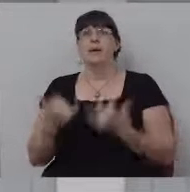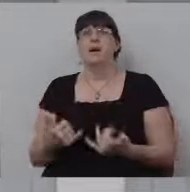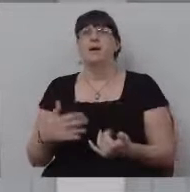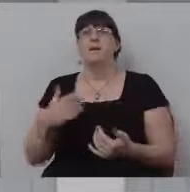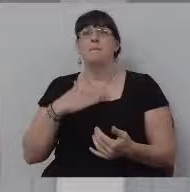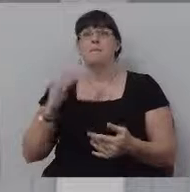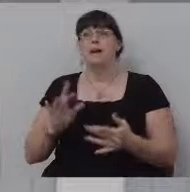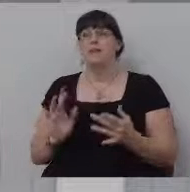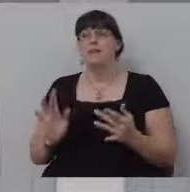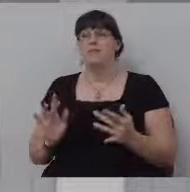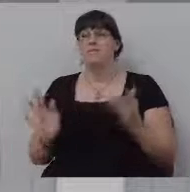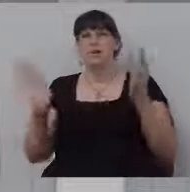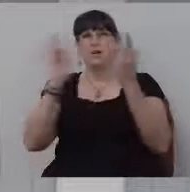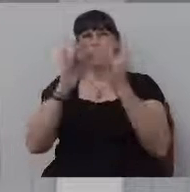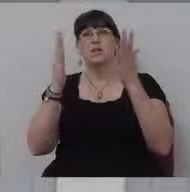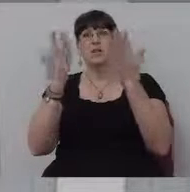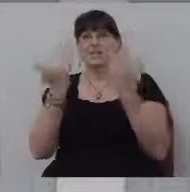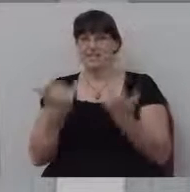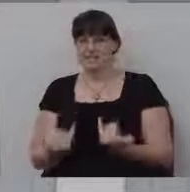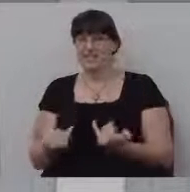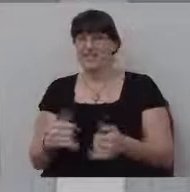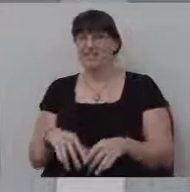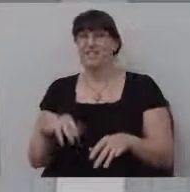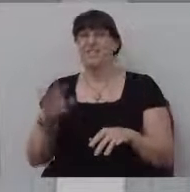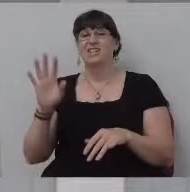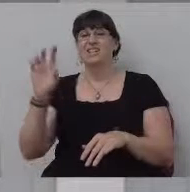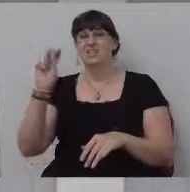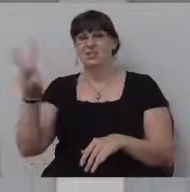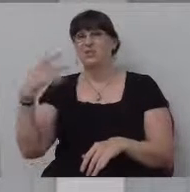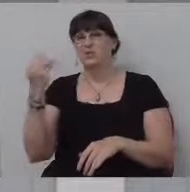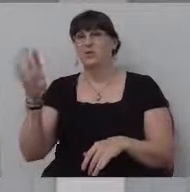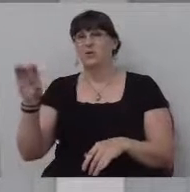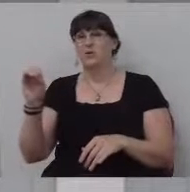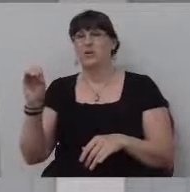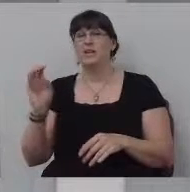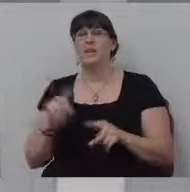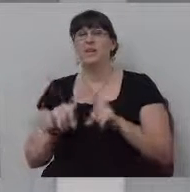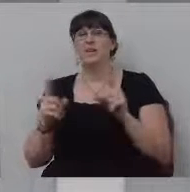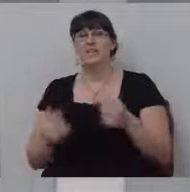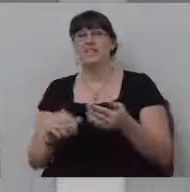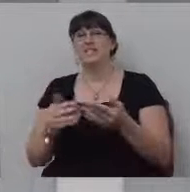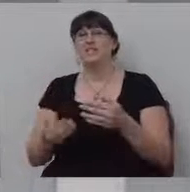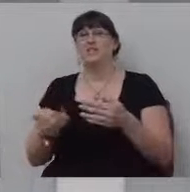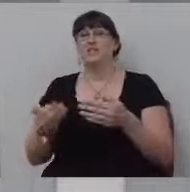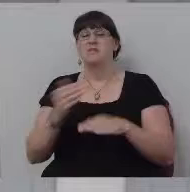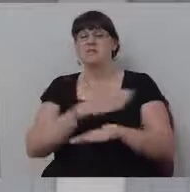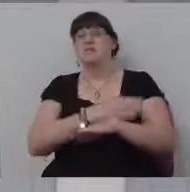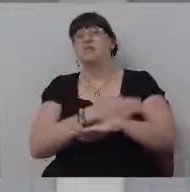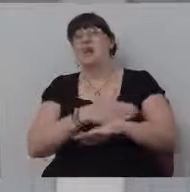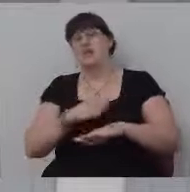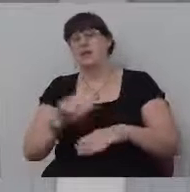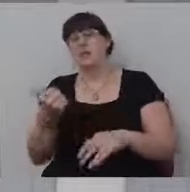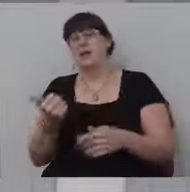240. It's just the other way now. And, and, uh, but, uh, uh, so I was, uh, I'm getting baptized and I know that I'm a big